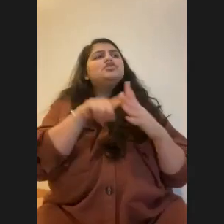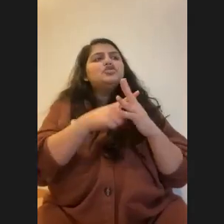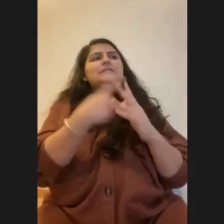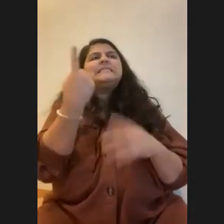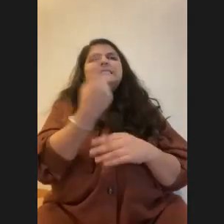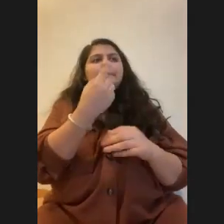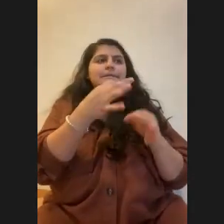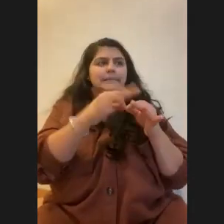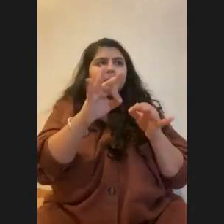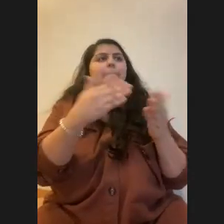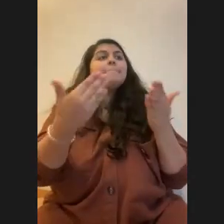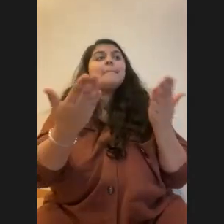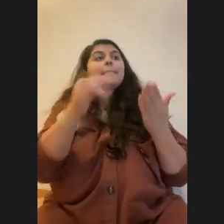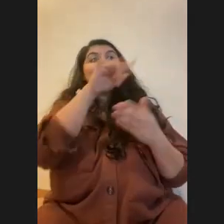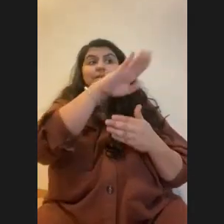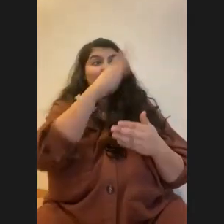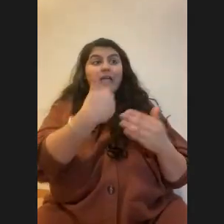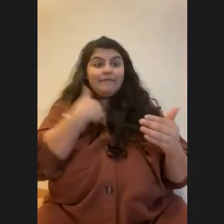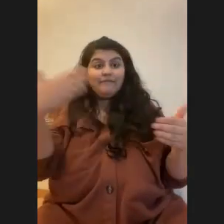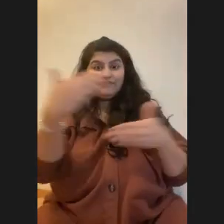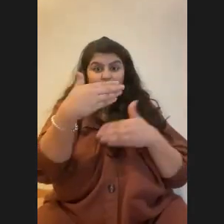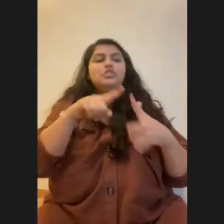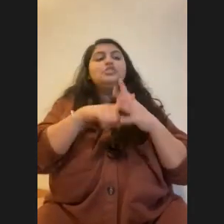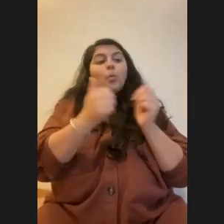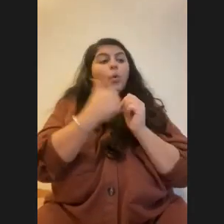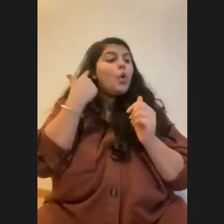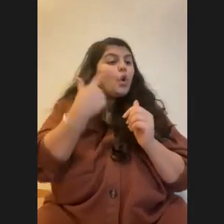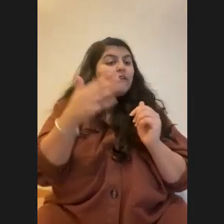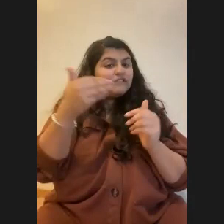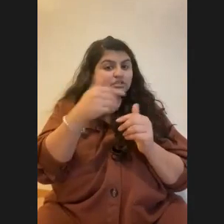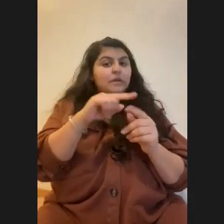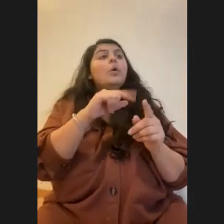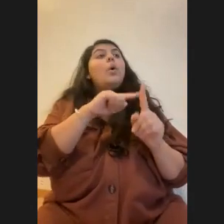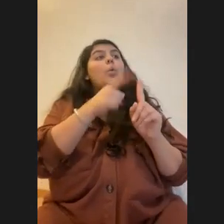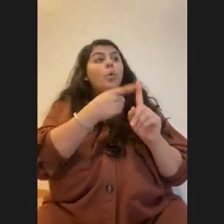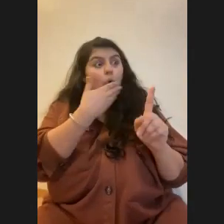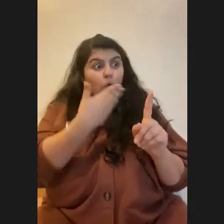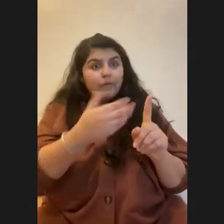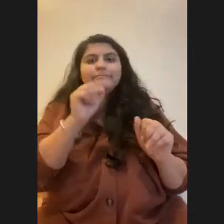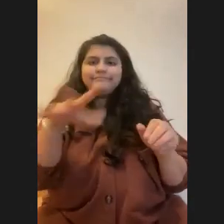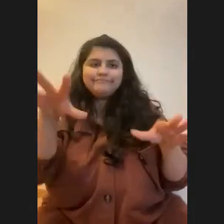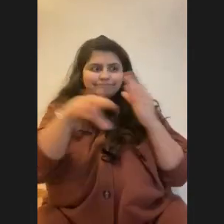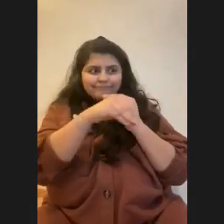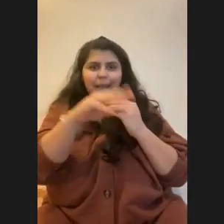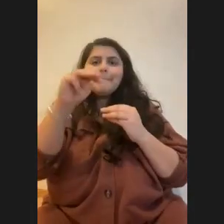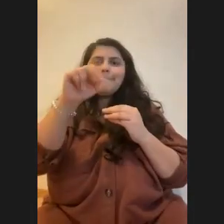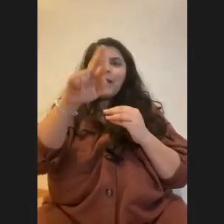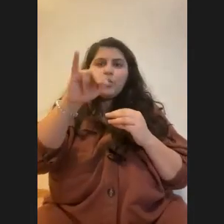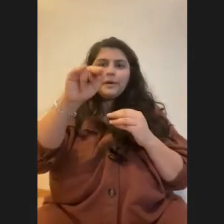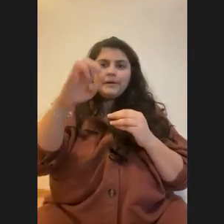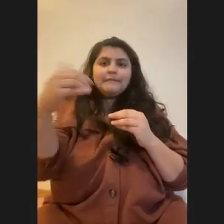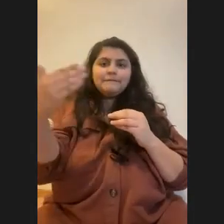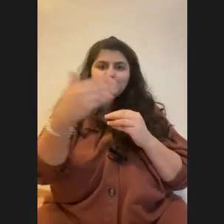start with a goldfish. And then when you get good at that, add some marine fishes because marine fish, keeping those in an aquarium